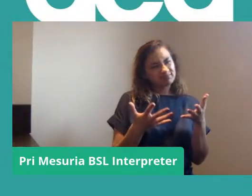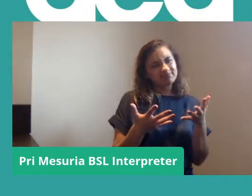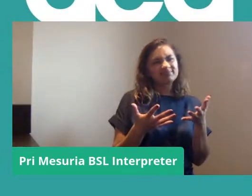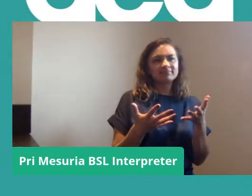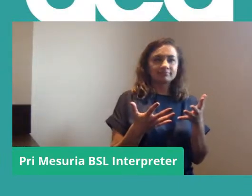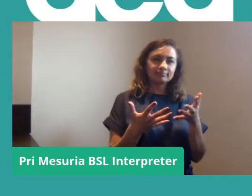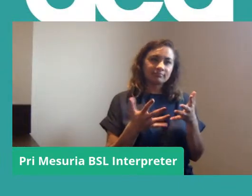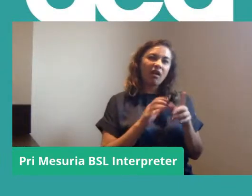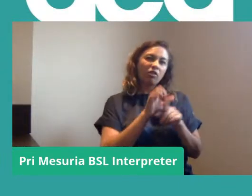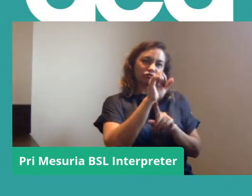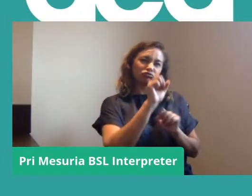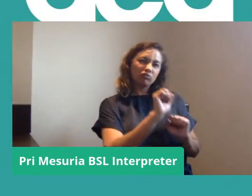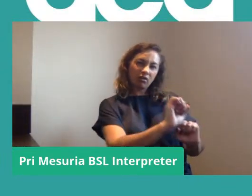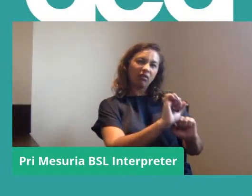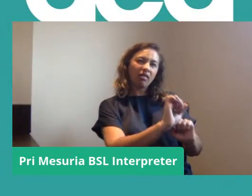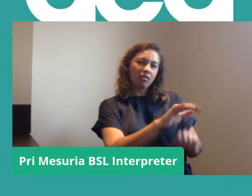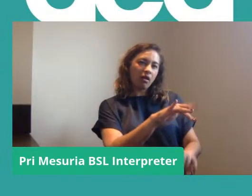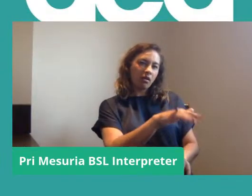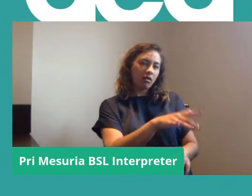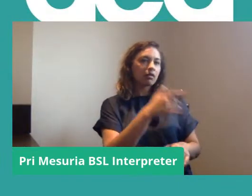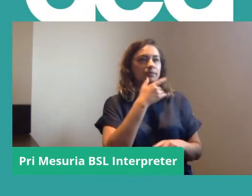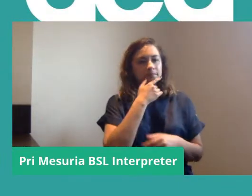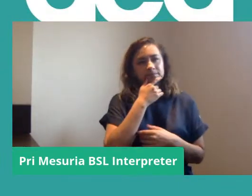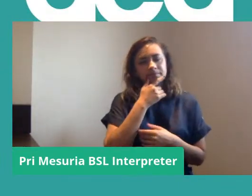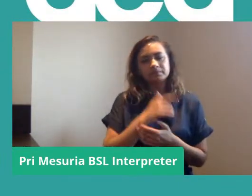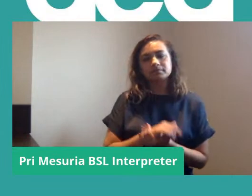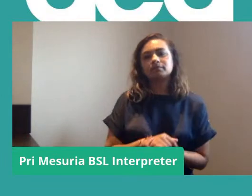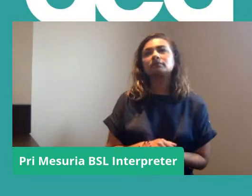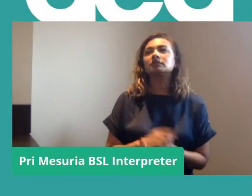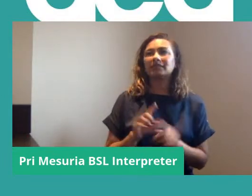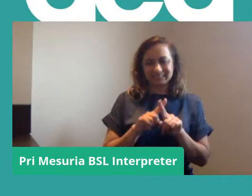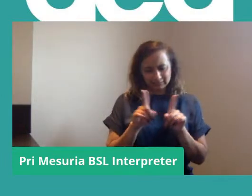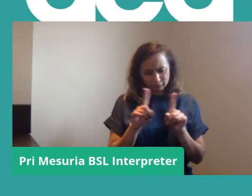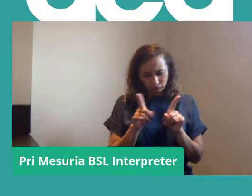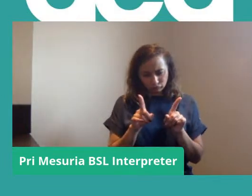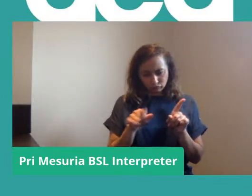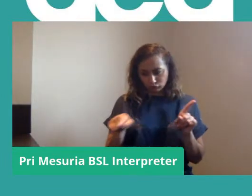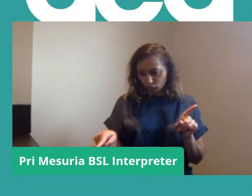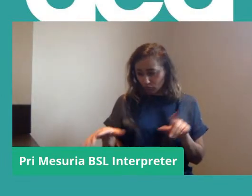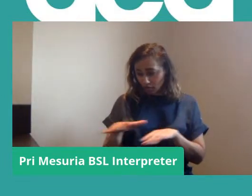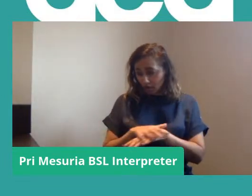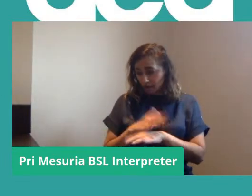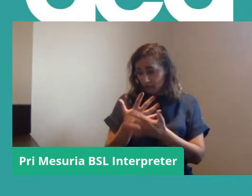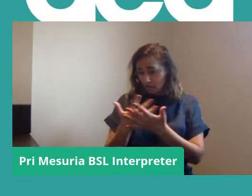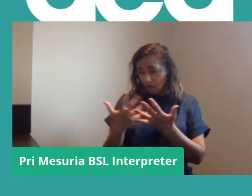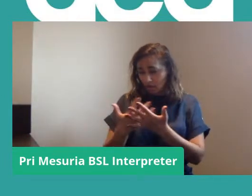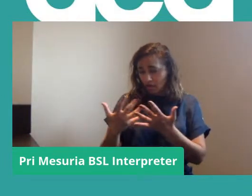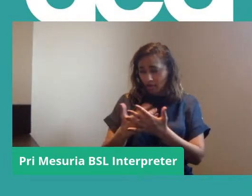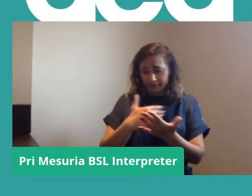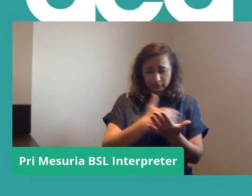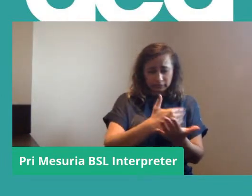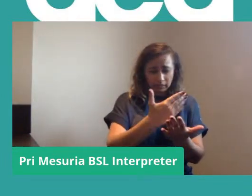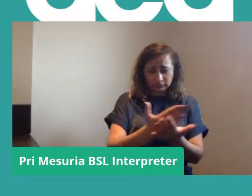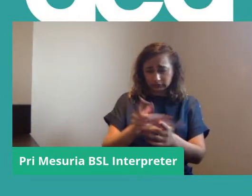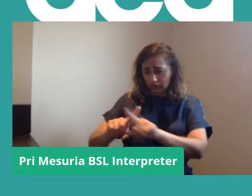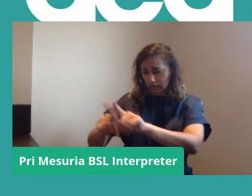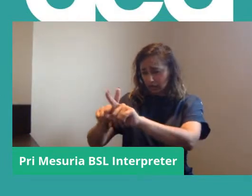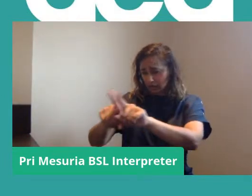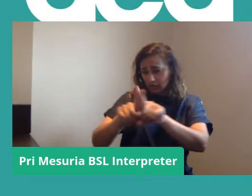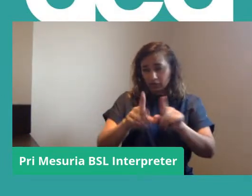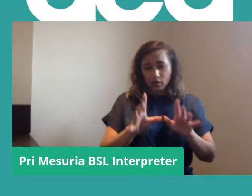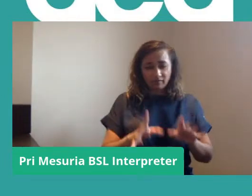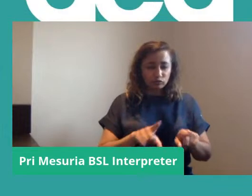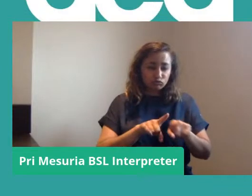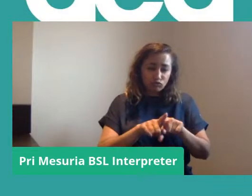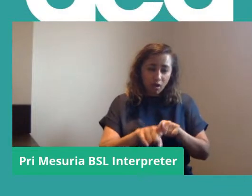kind of culture in there. And the differences, because you're covering so many different sectors, means that you do have to